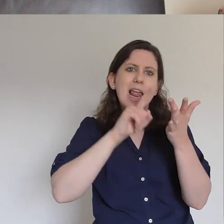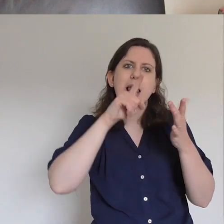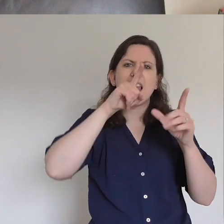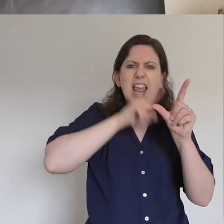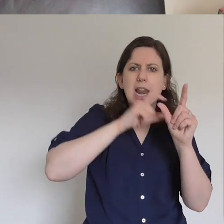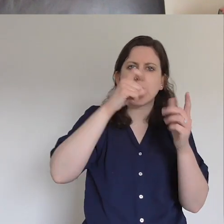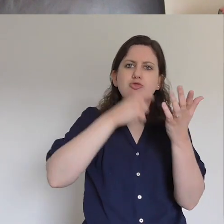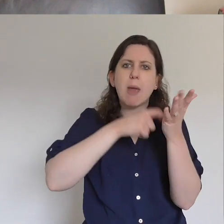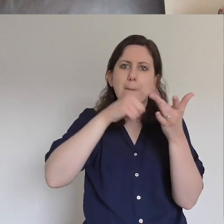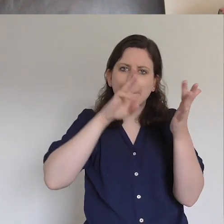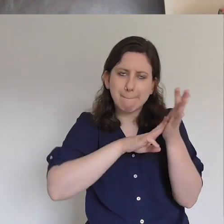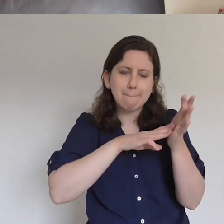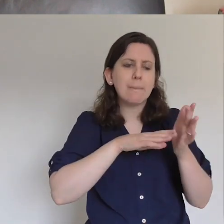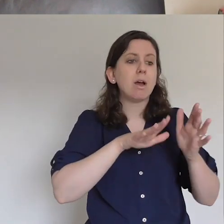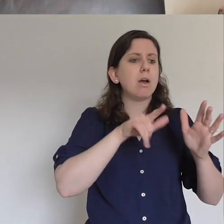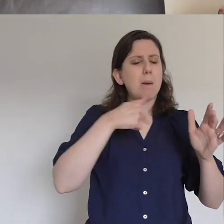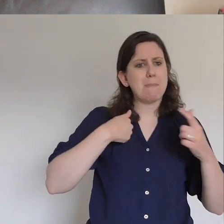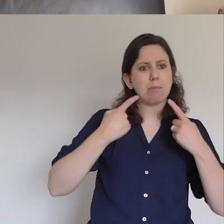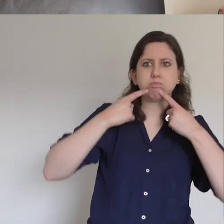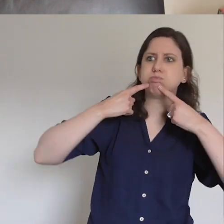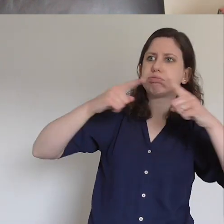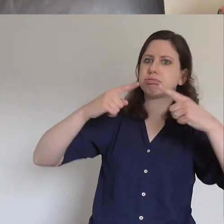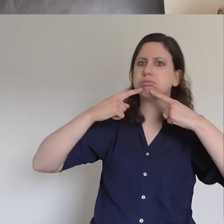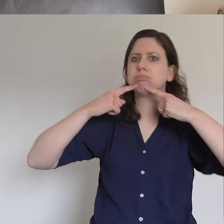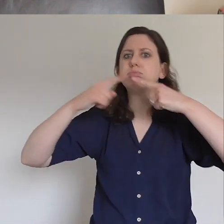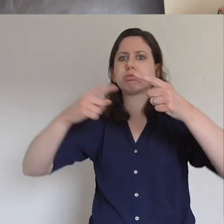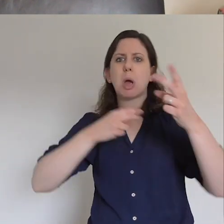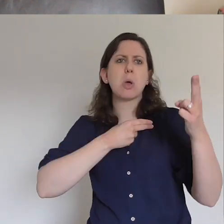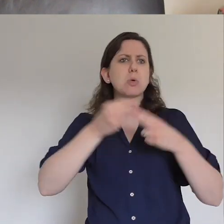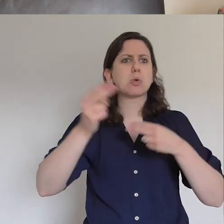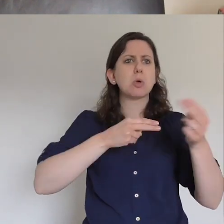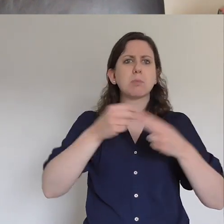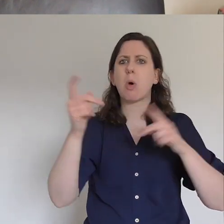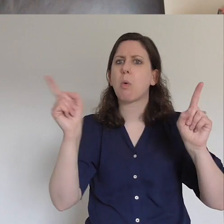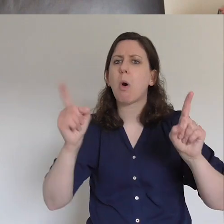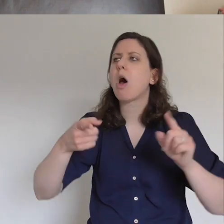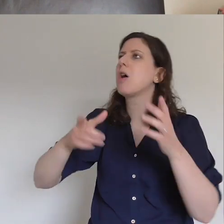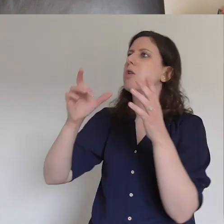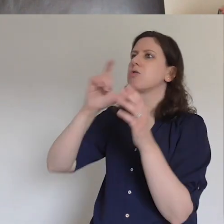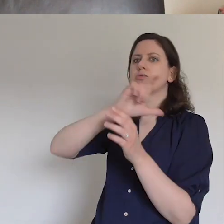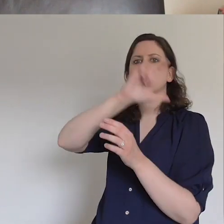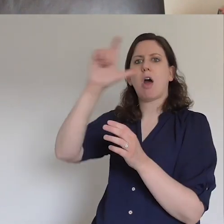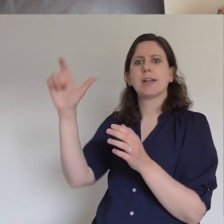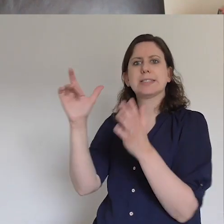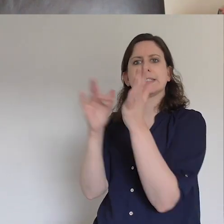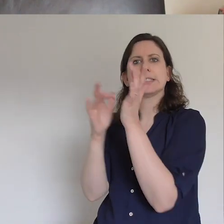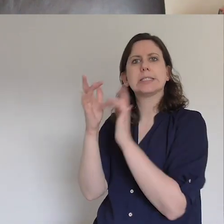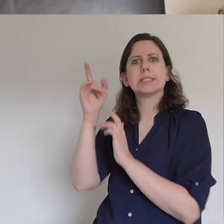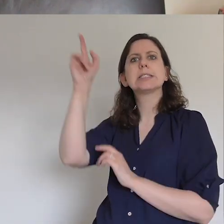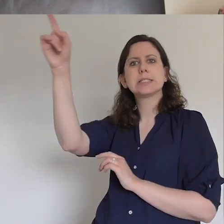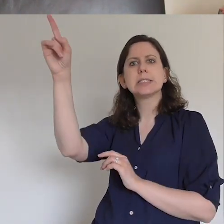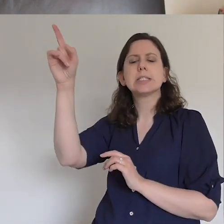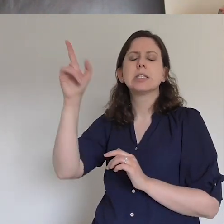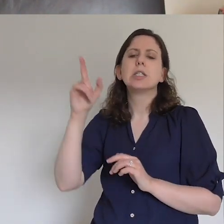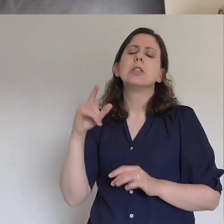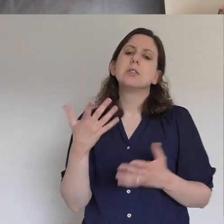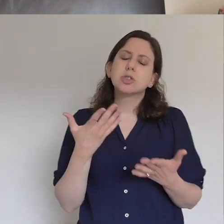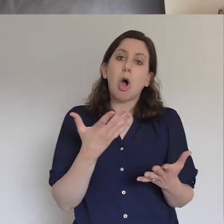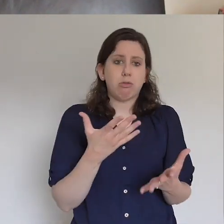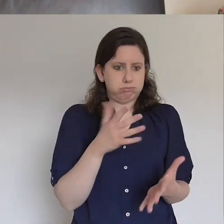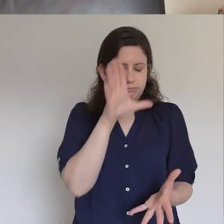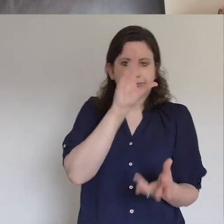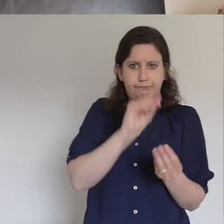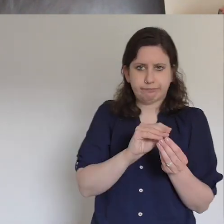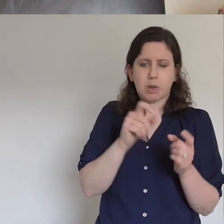of Christ. And there's this sense of Paul just saying, I just need you to know, everyone, that I have said and